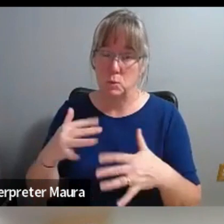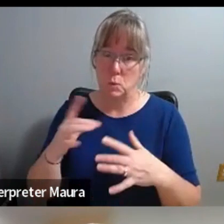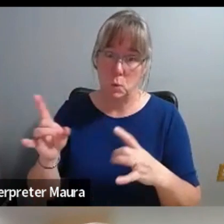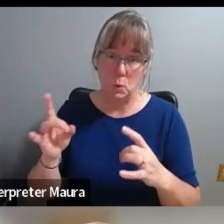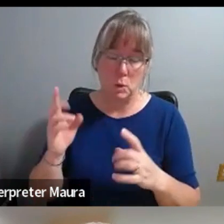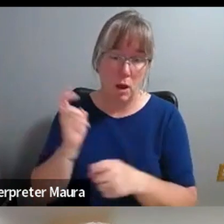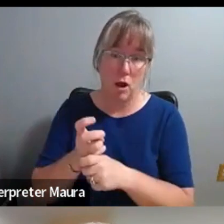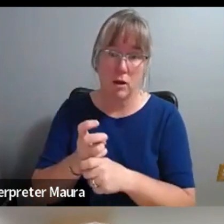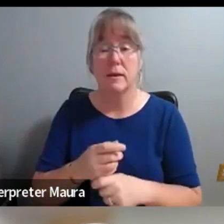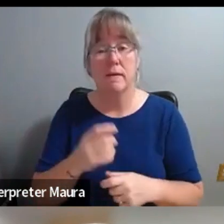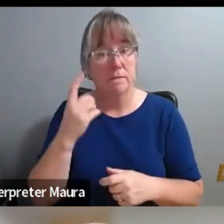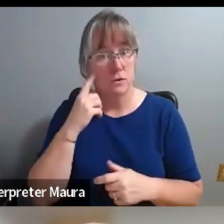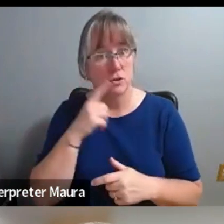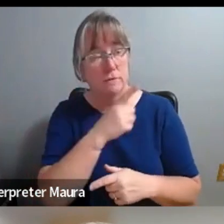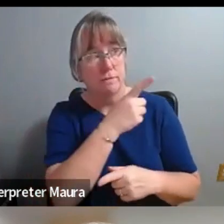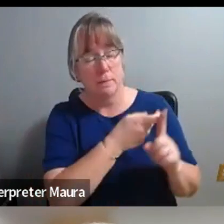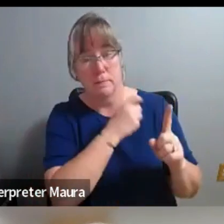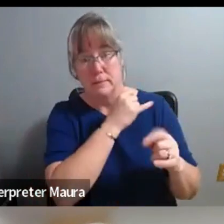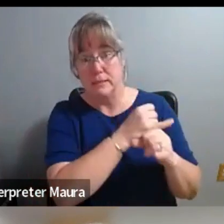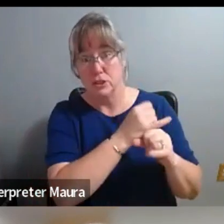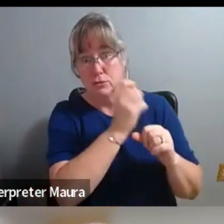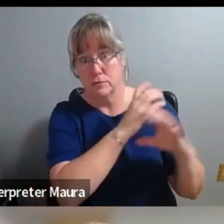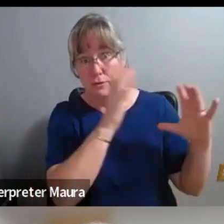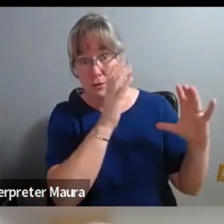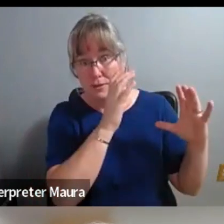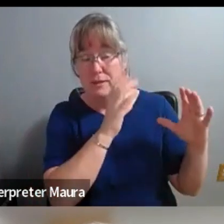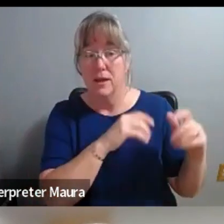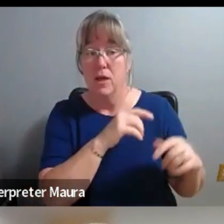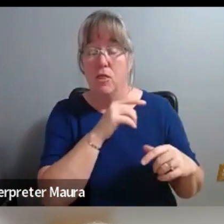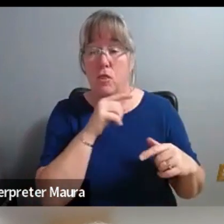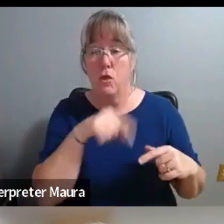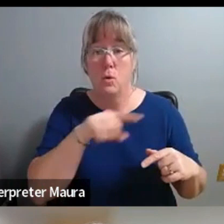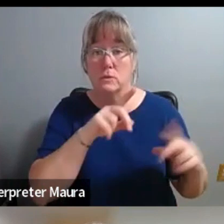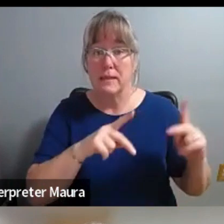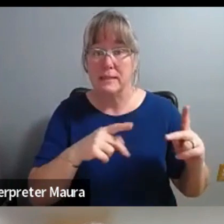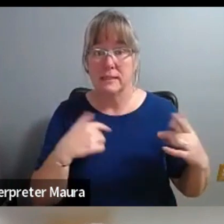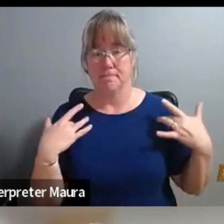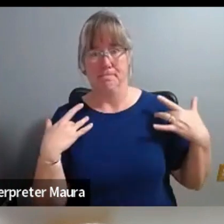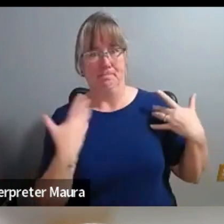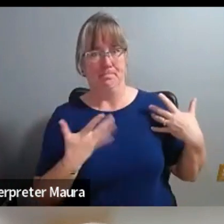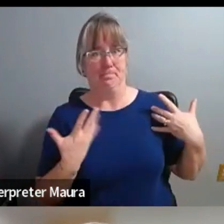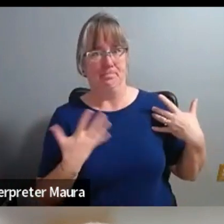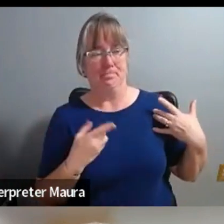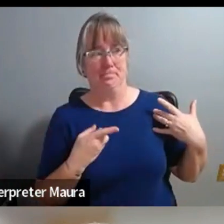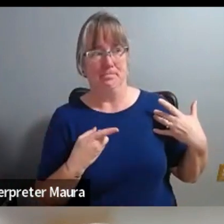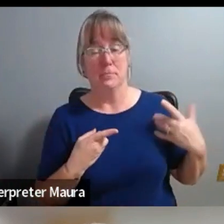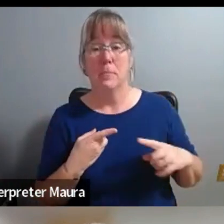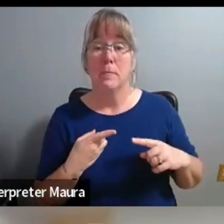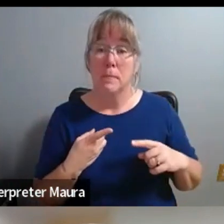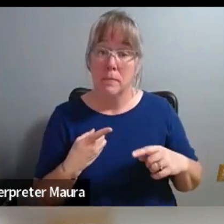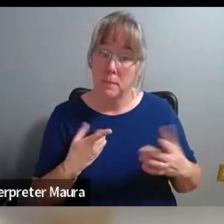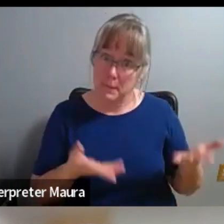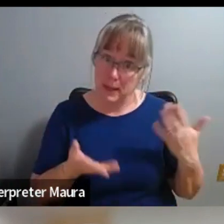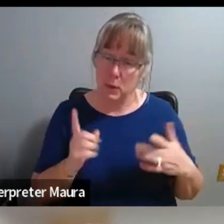from an institutional standpoint, the ones, the places you don't want to go are probably where your audiences or pretend